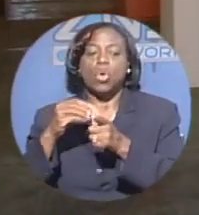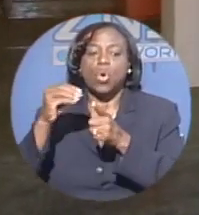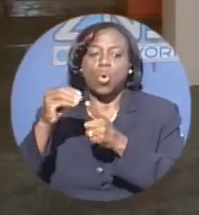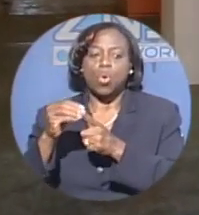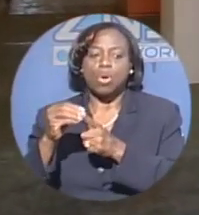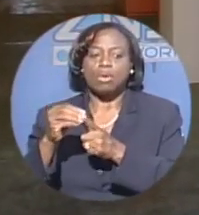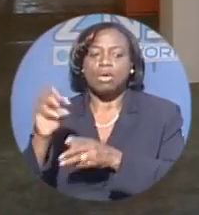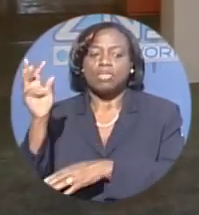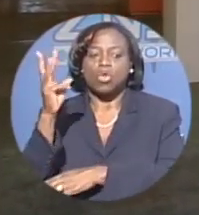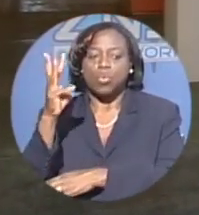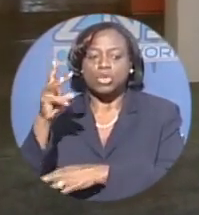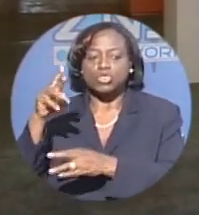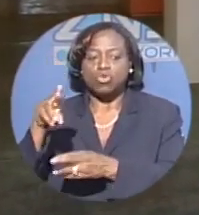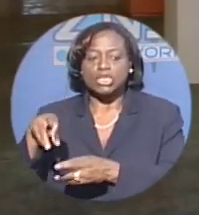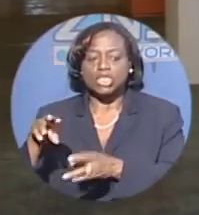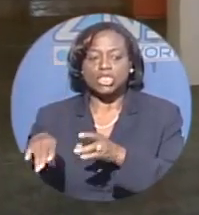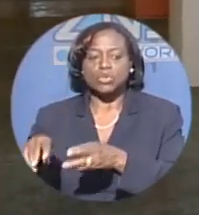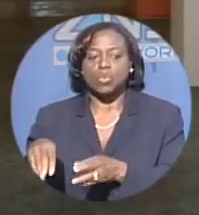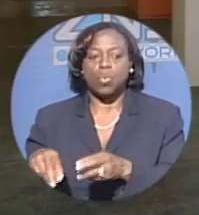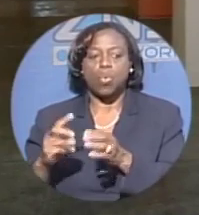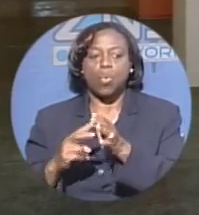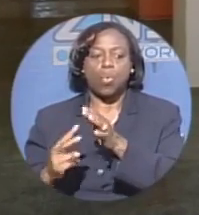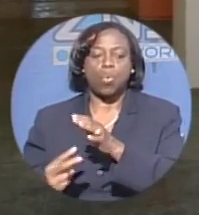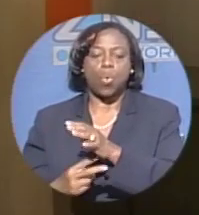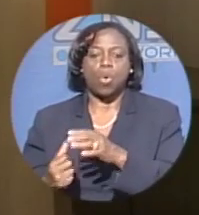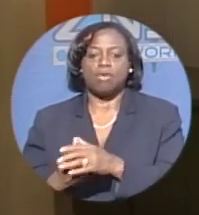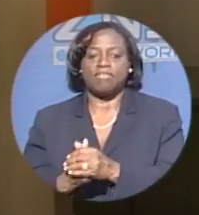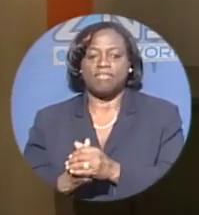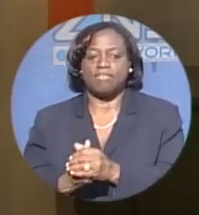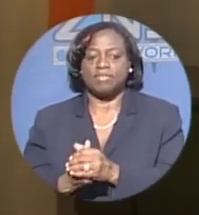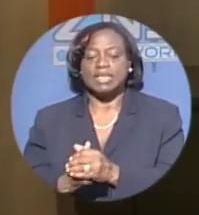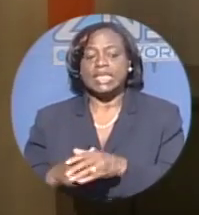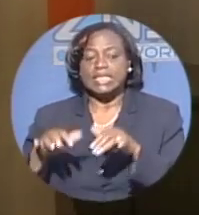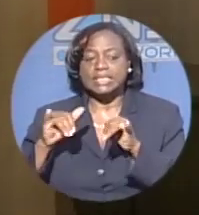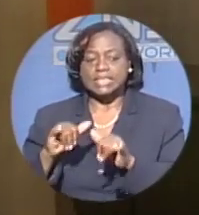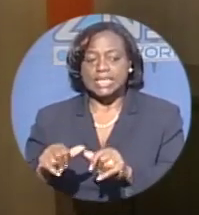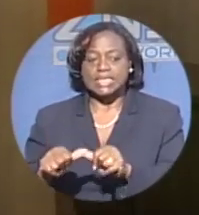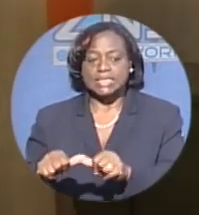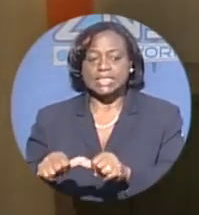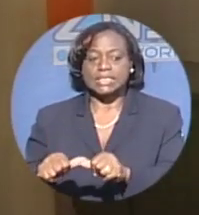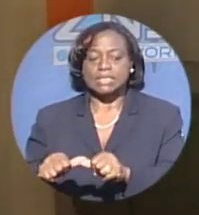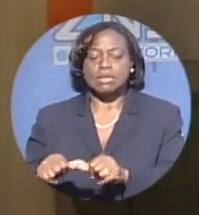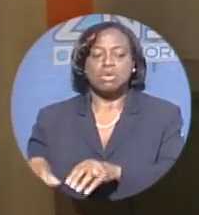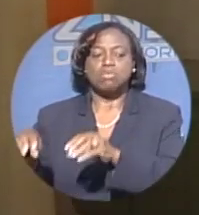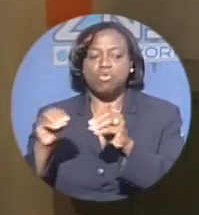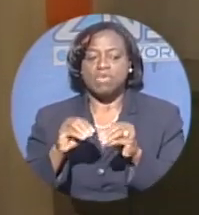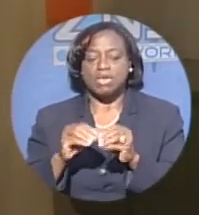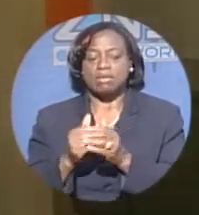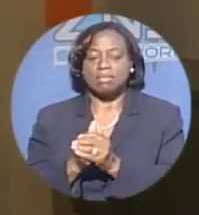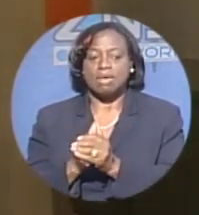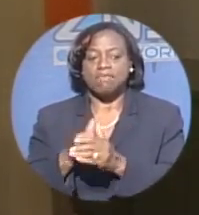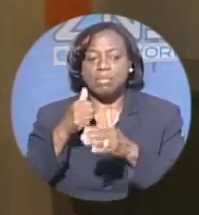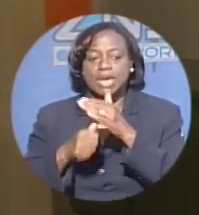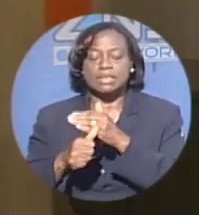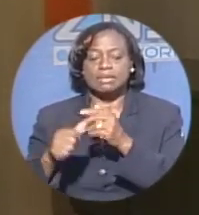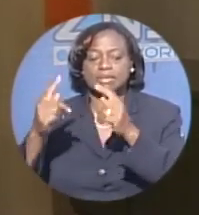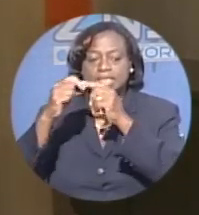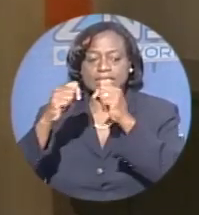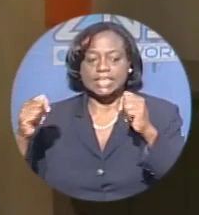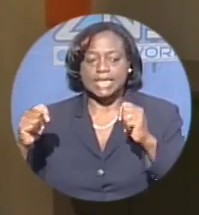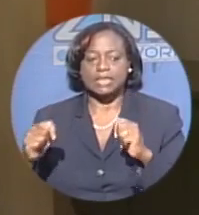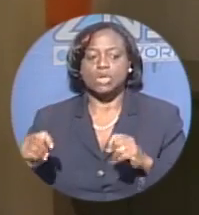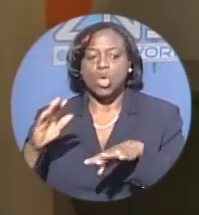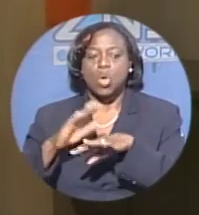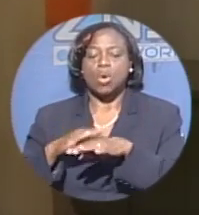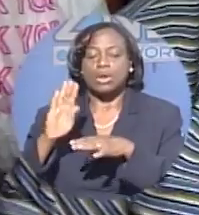location since Hurricane Irene forced the removal from under the tent on Bay Street. How is this better from where